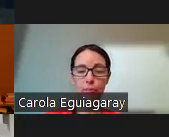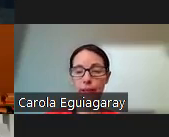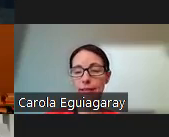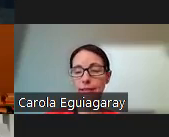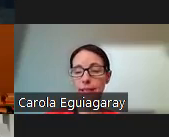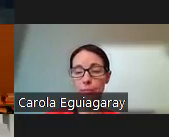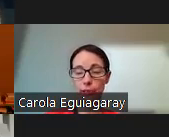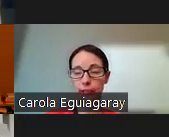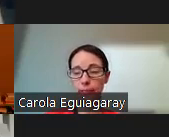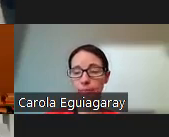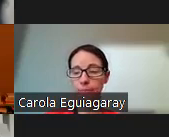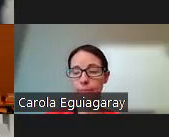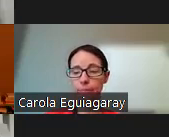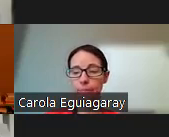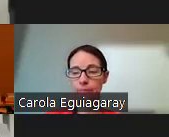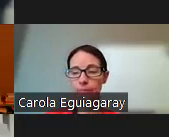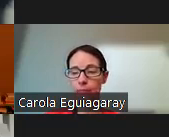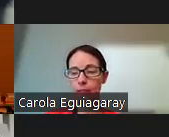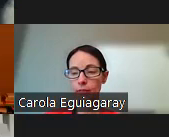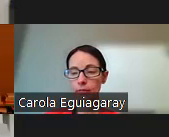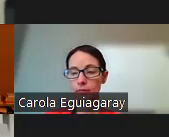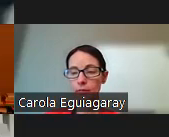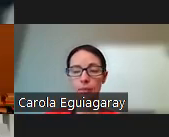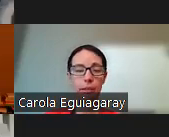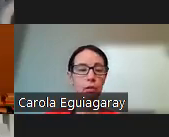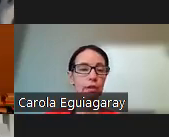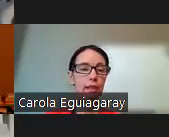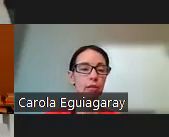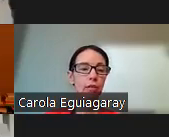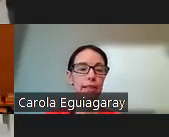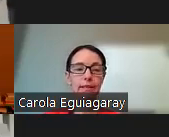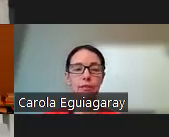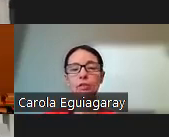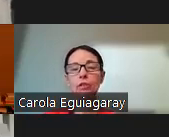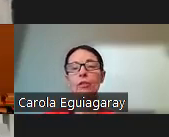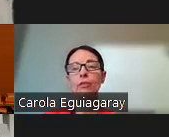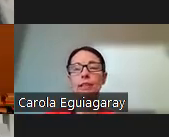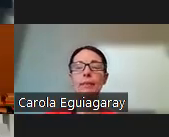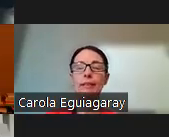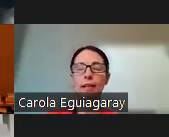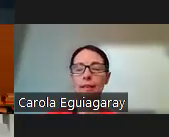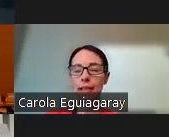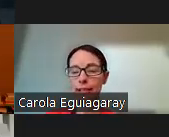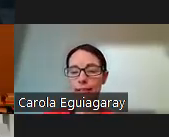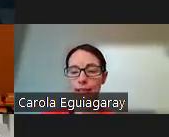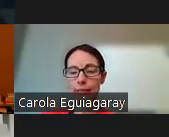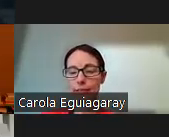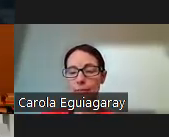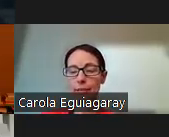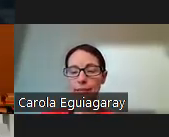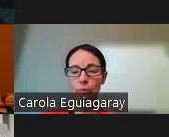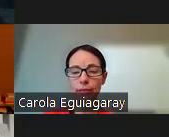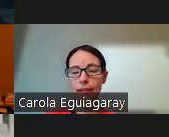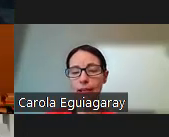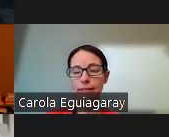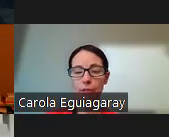doesn't matter because like how they're doing mental health wise matters more than any anything but sometimes i think that or often